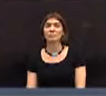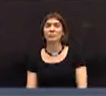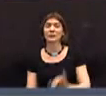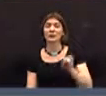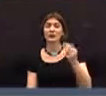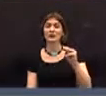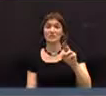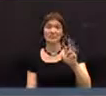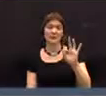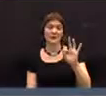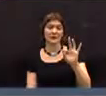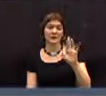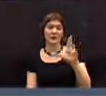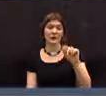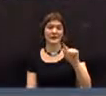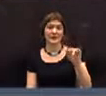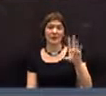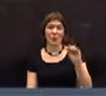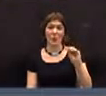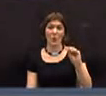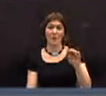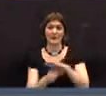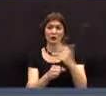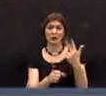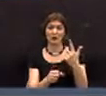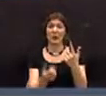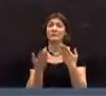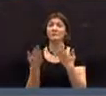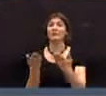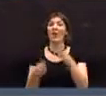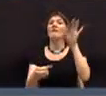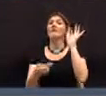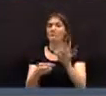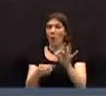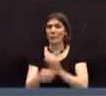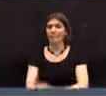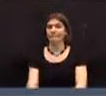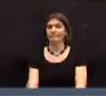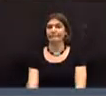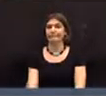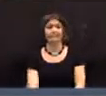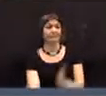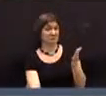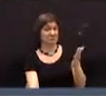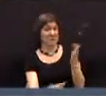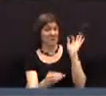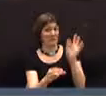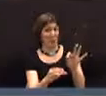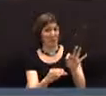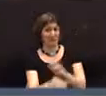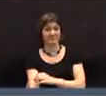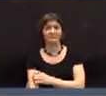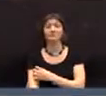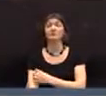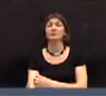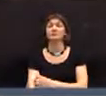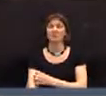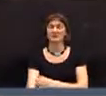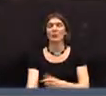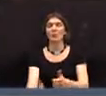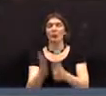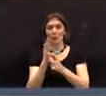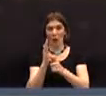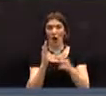Jim Verzino, District 3, I'd like to call the question. Second. Mr. Verzino has called the question. That